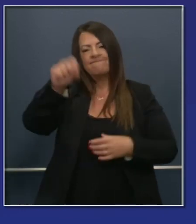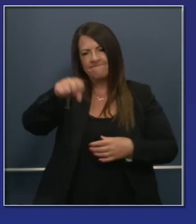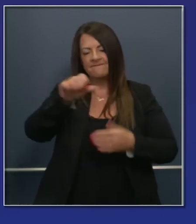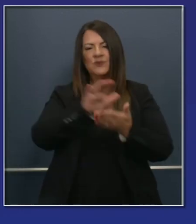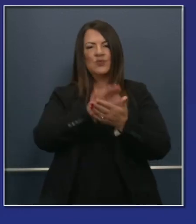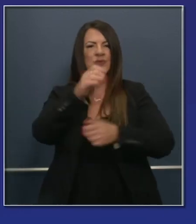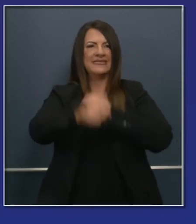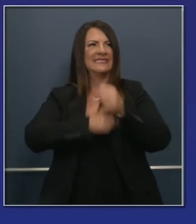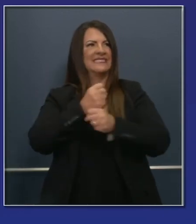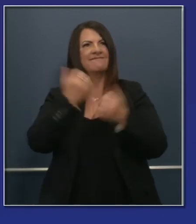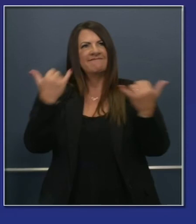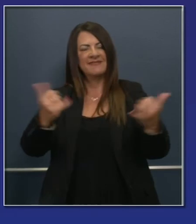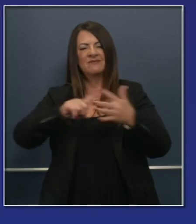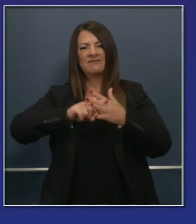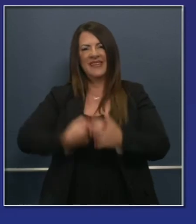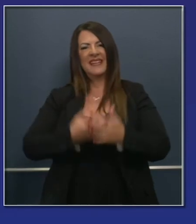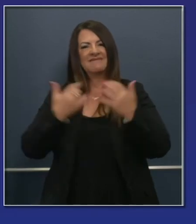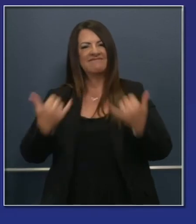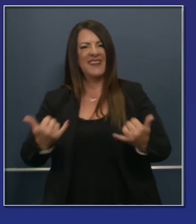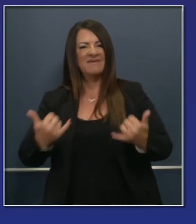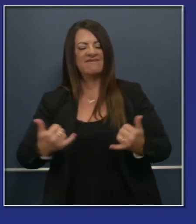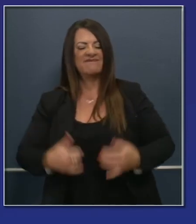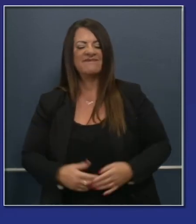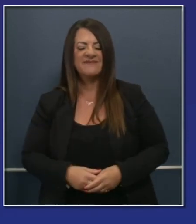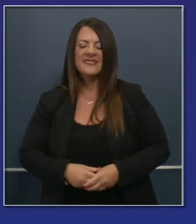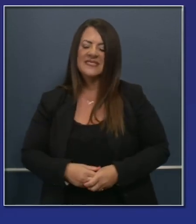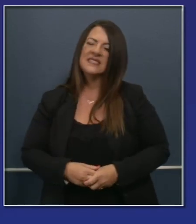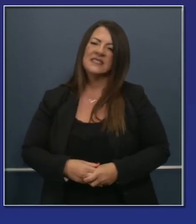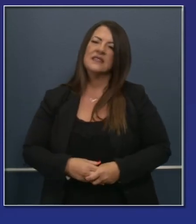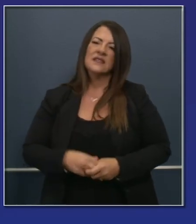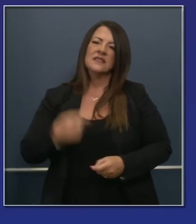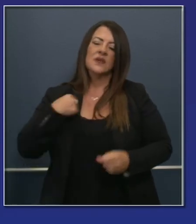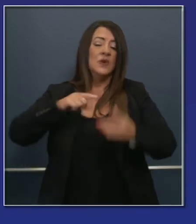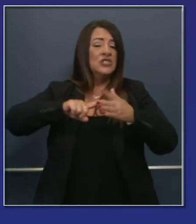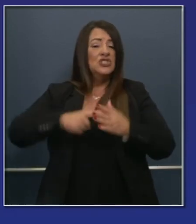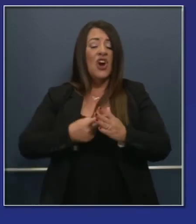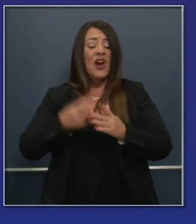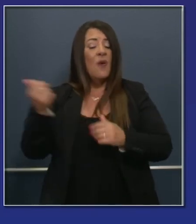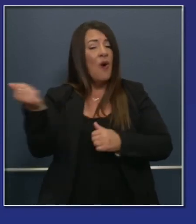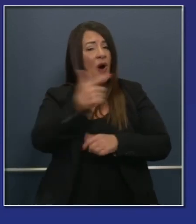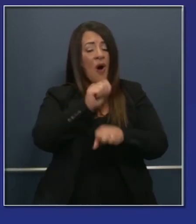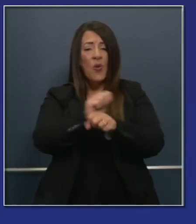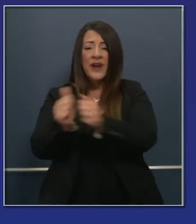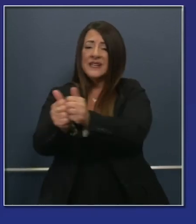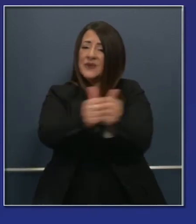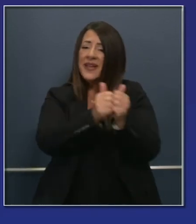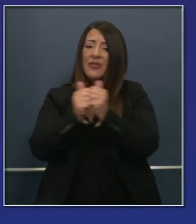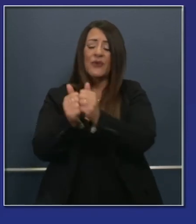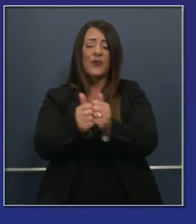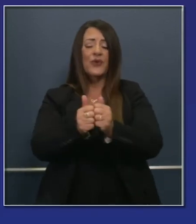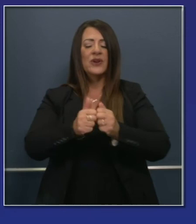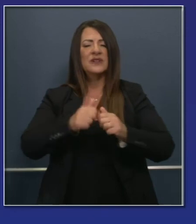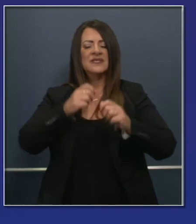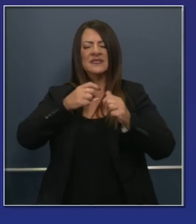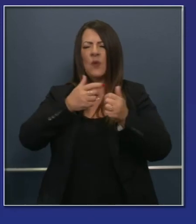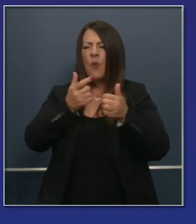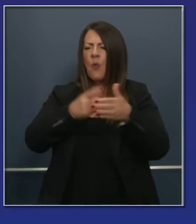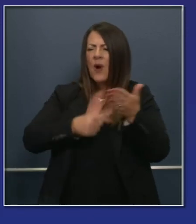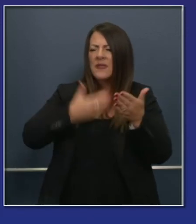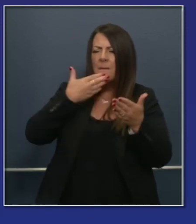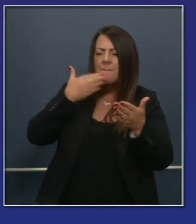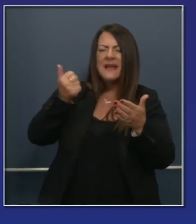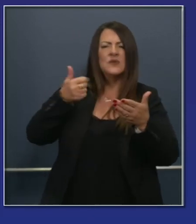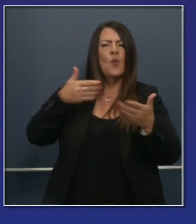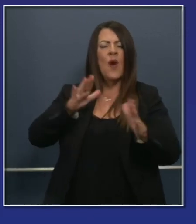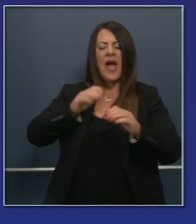is upon us and we are now just beginning this journey together on a more robust approach to distance learning